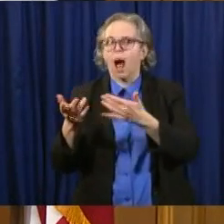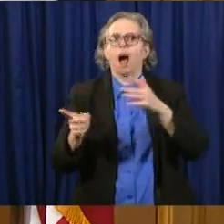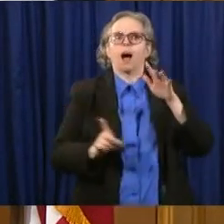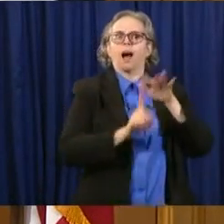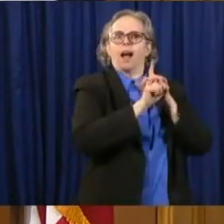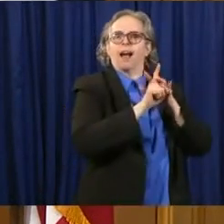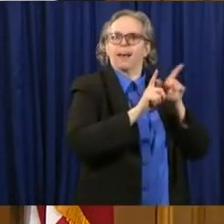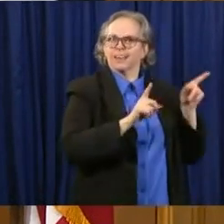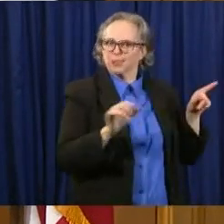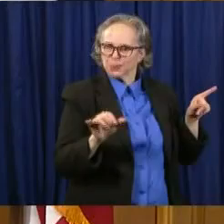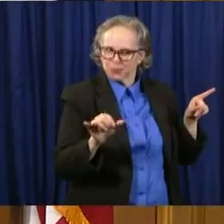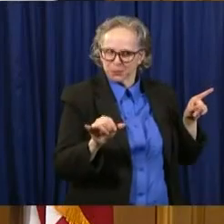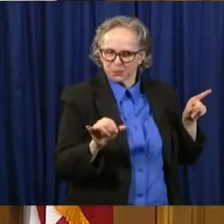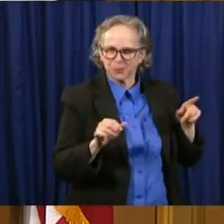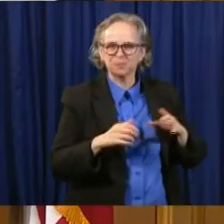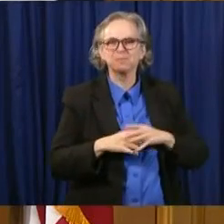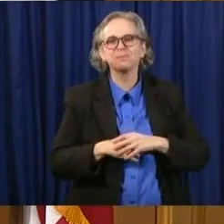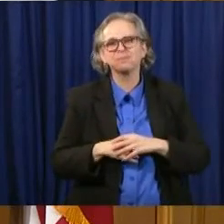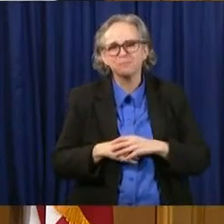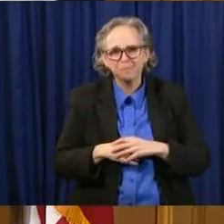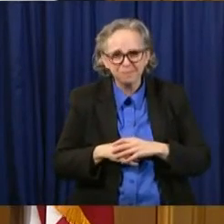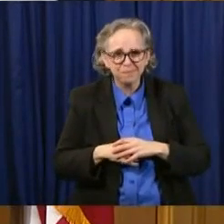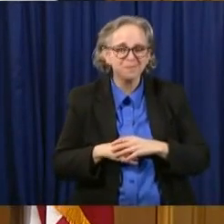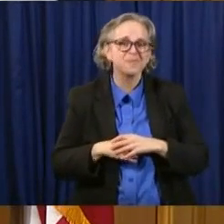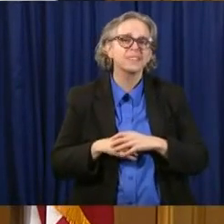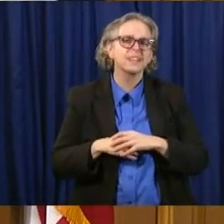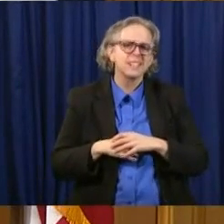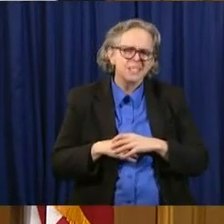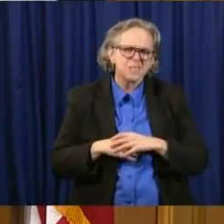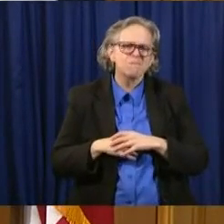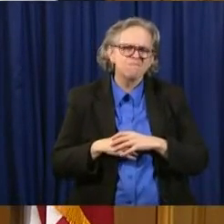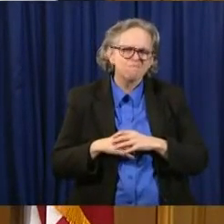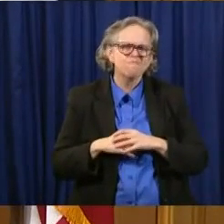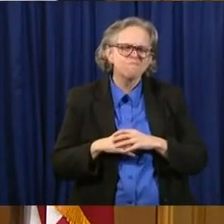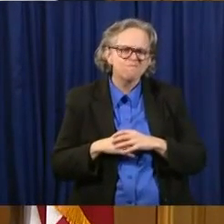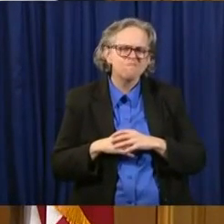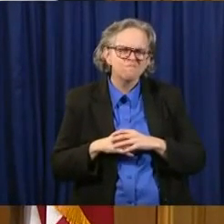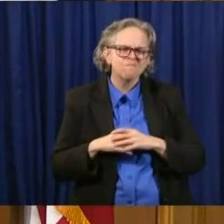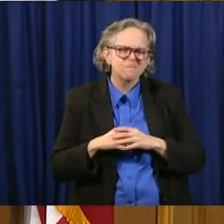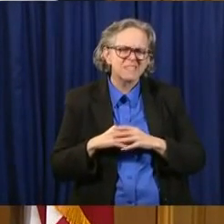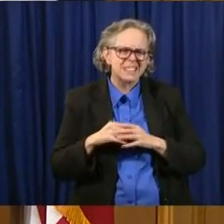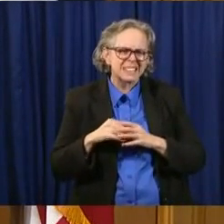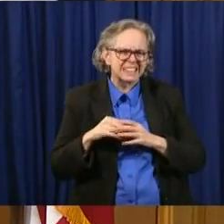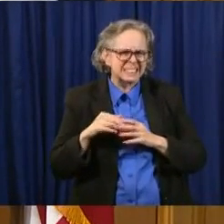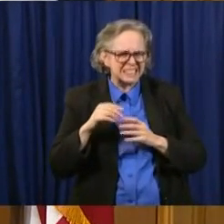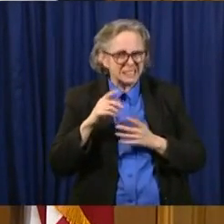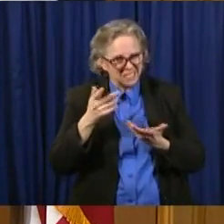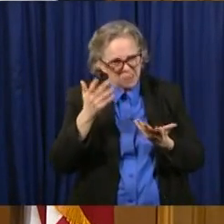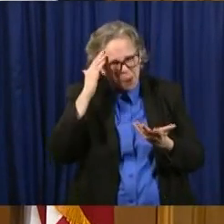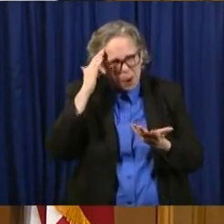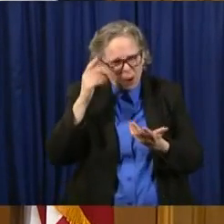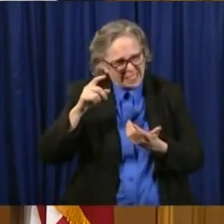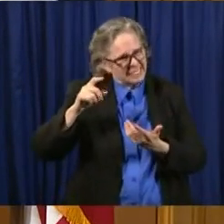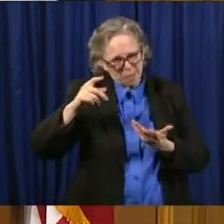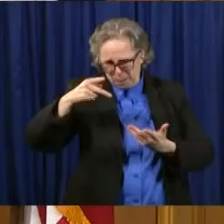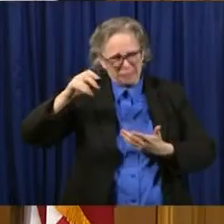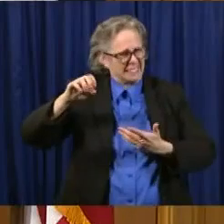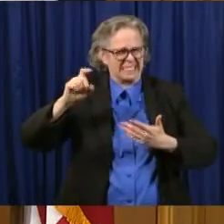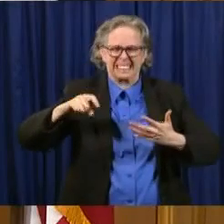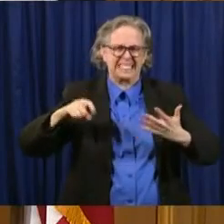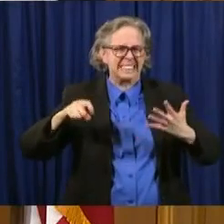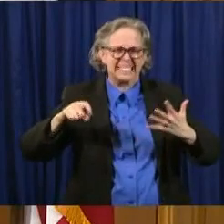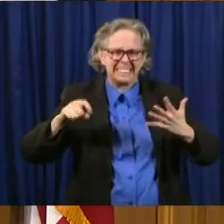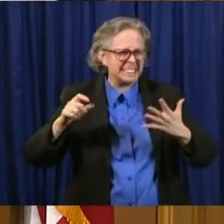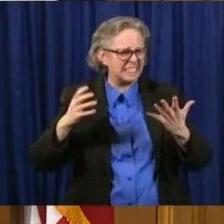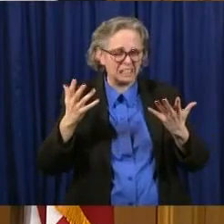The need for PPE not only impacts our frontline healthcare workers, but it